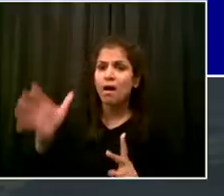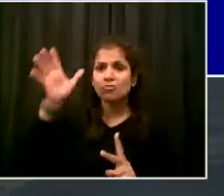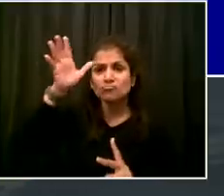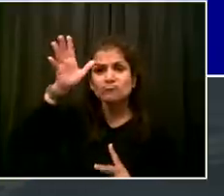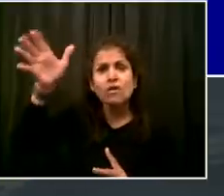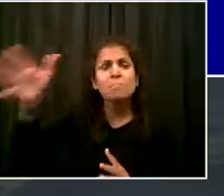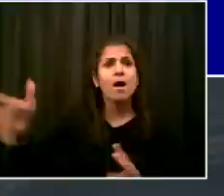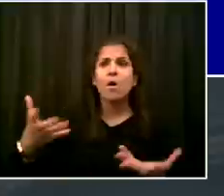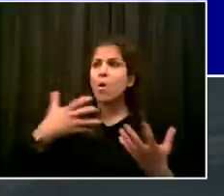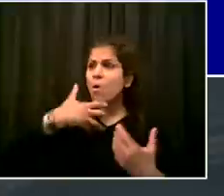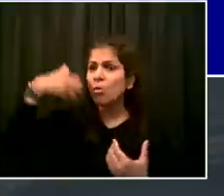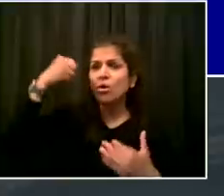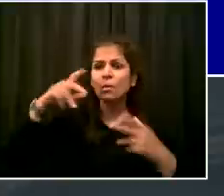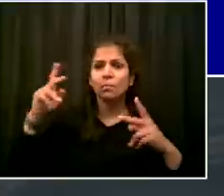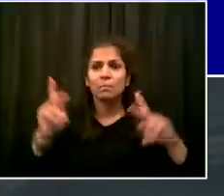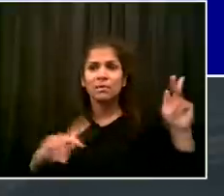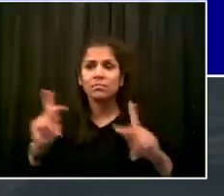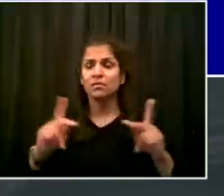food they need.